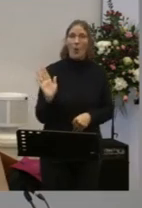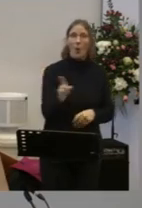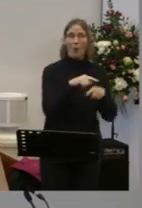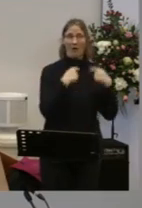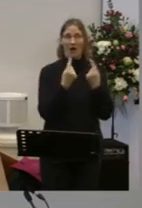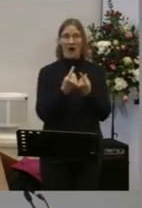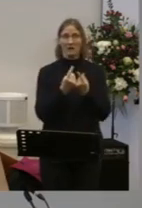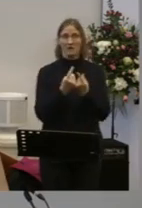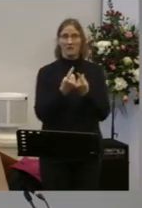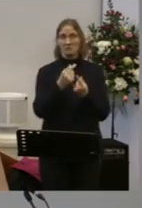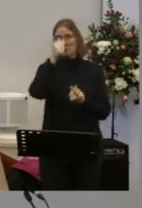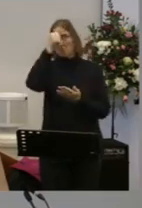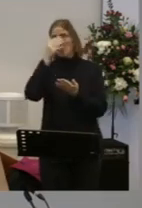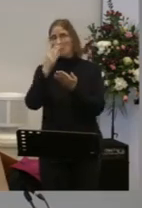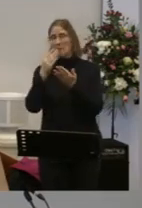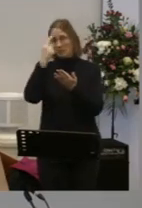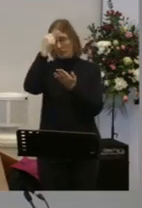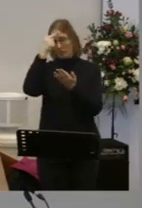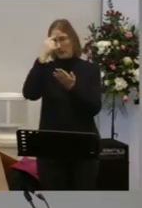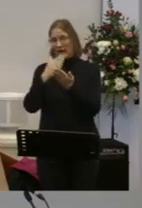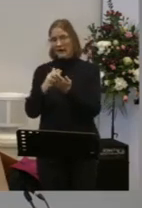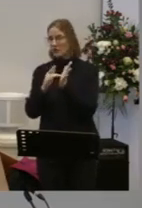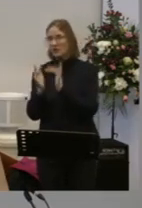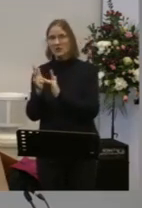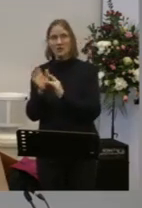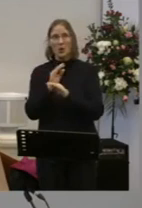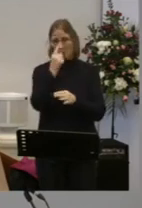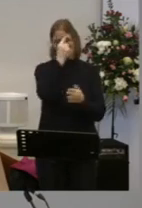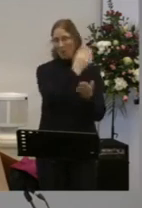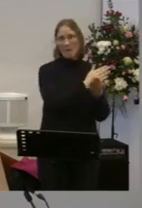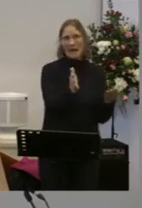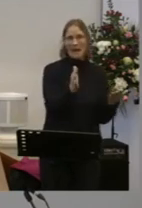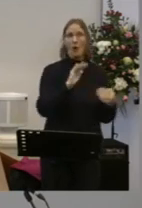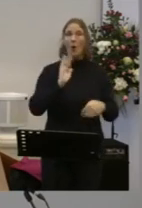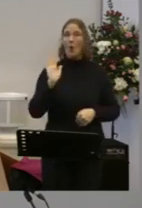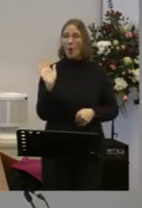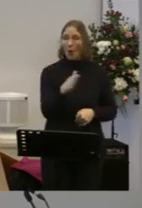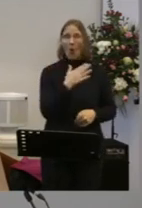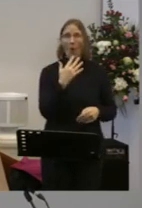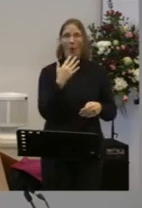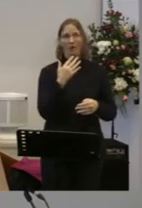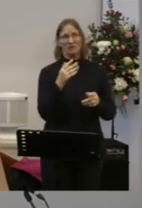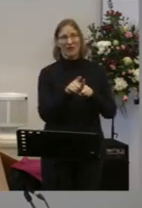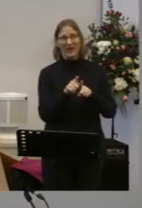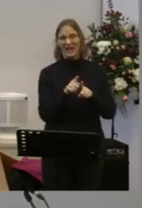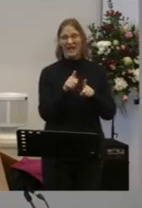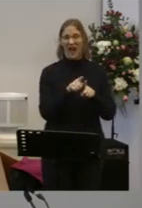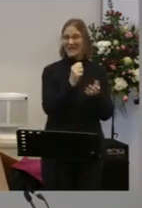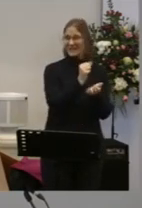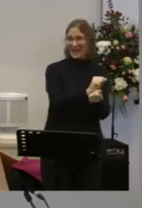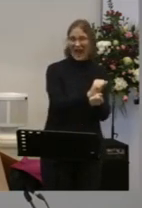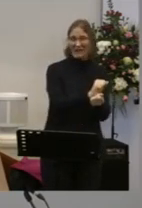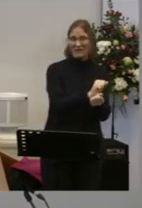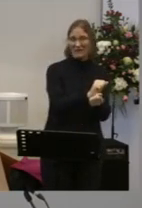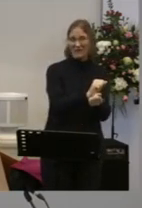all restricted by something Because we are all slaves to something All of us Are